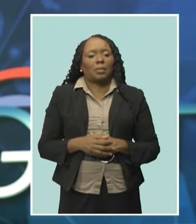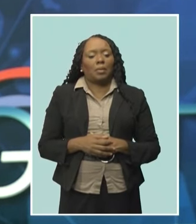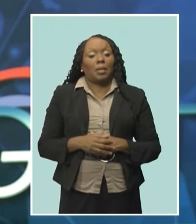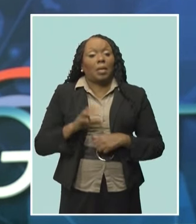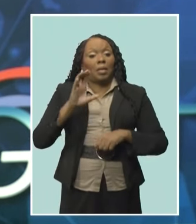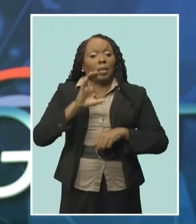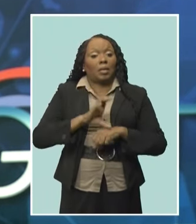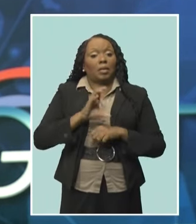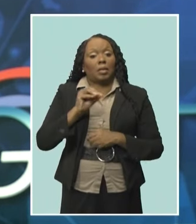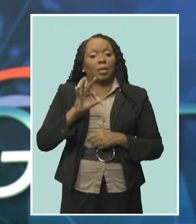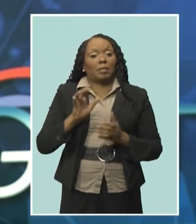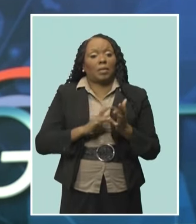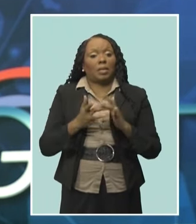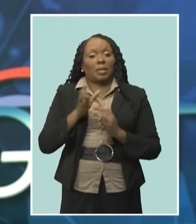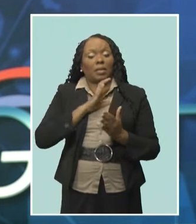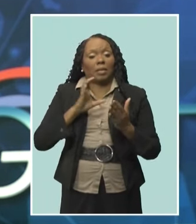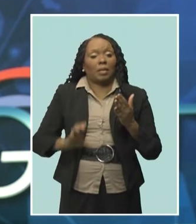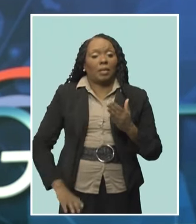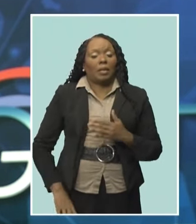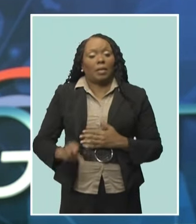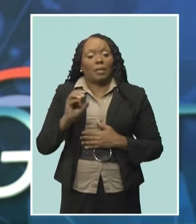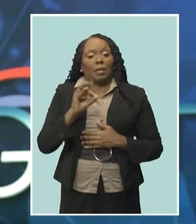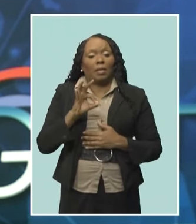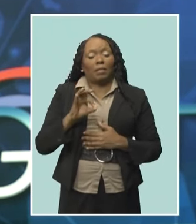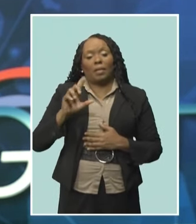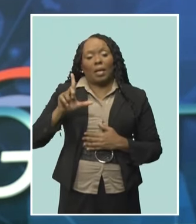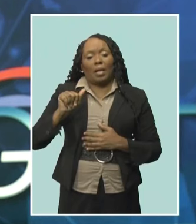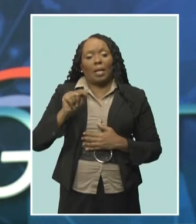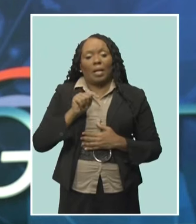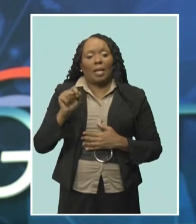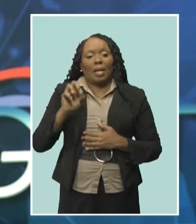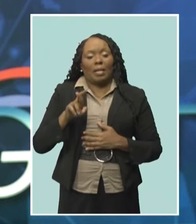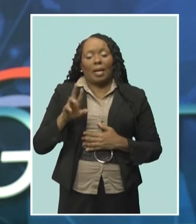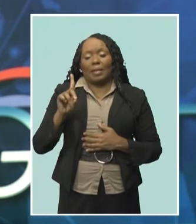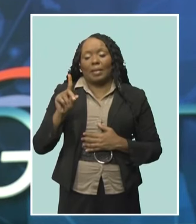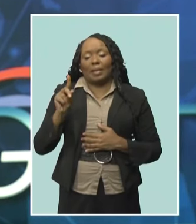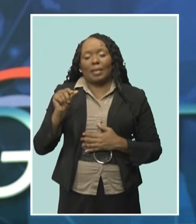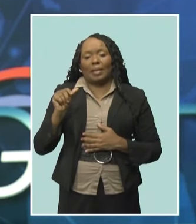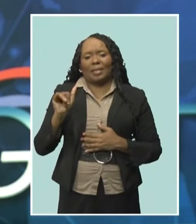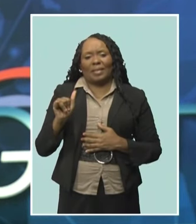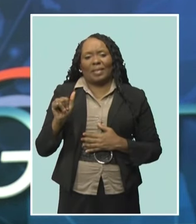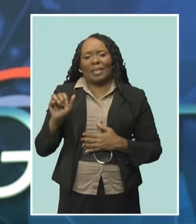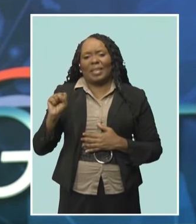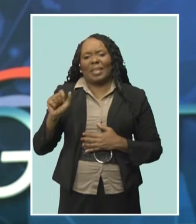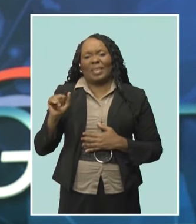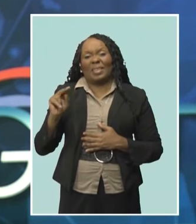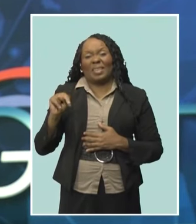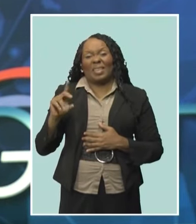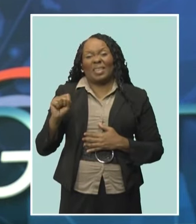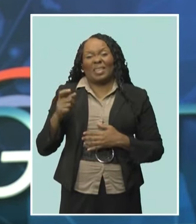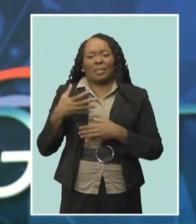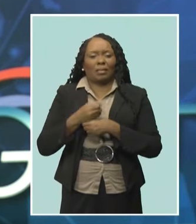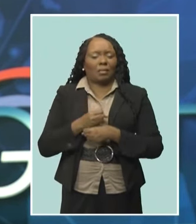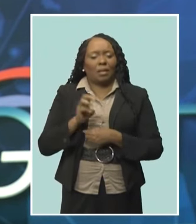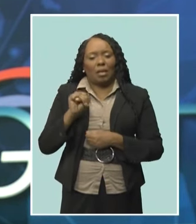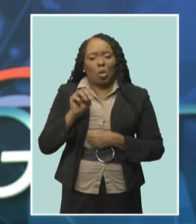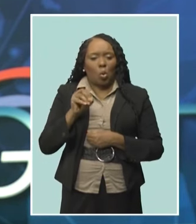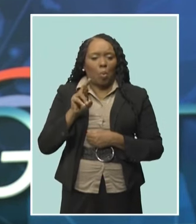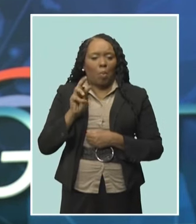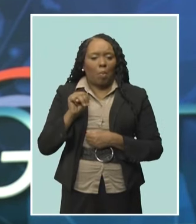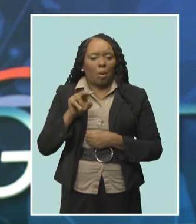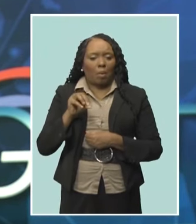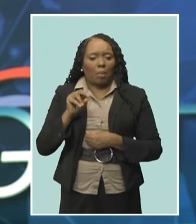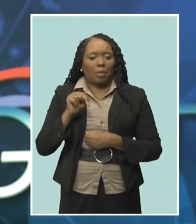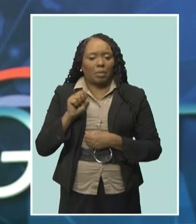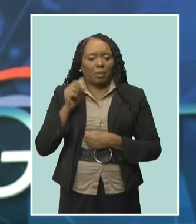readying to join millions of other worshippers worldwide for its annual general conference. Twice a year, during the first weekend